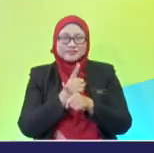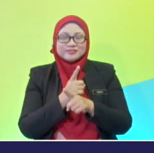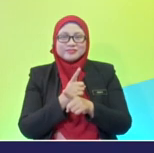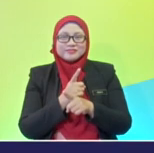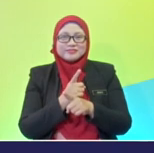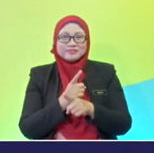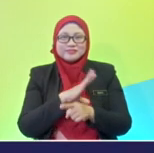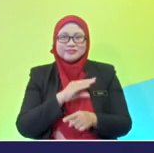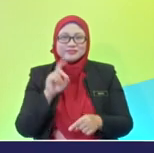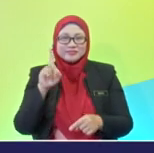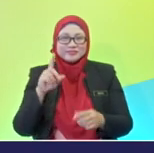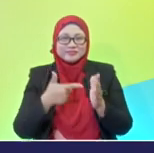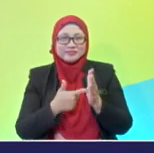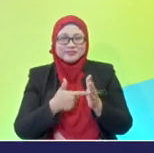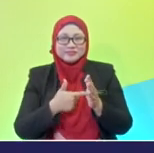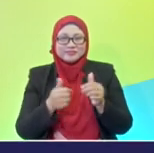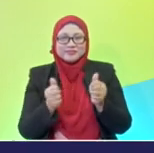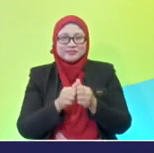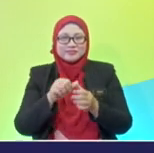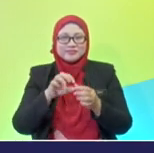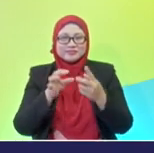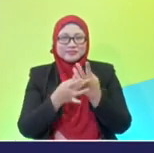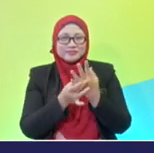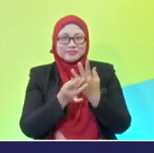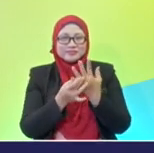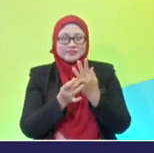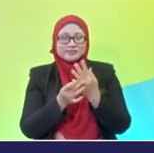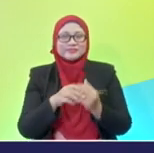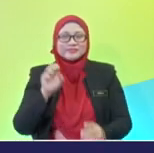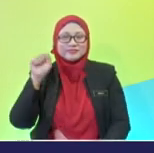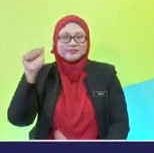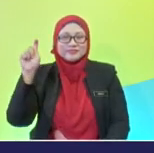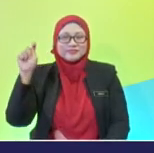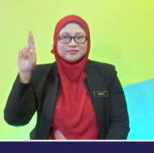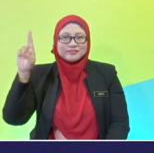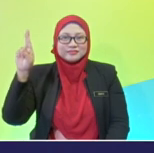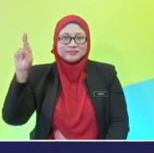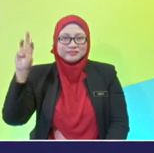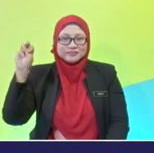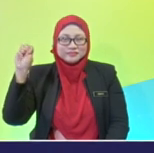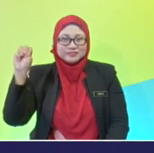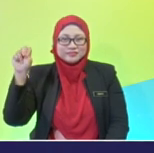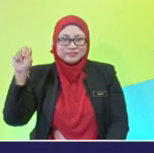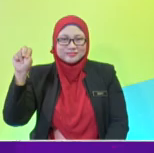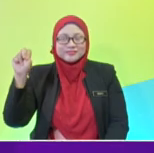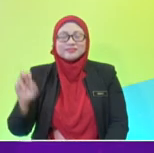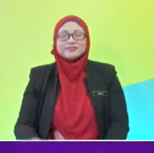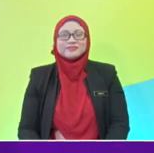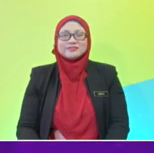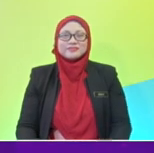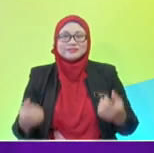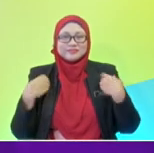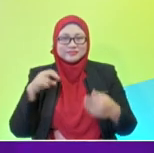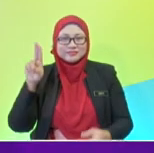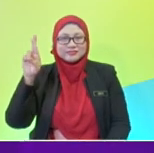the ring? Saturn! Next? And the seventh planet, we have Uranus!